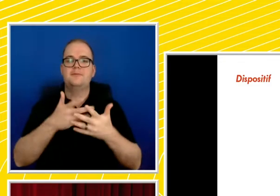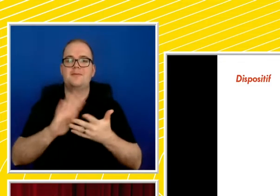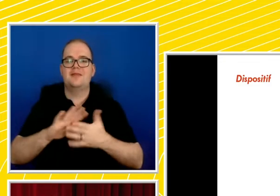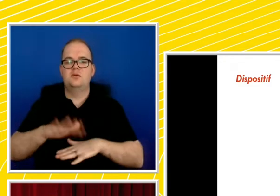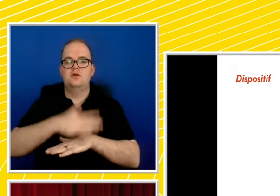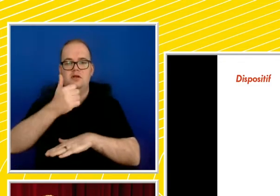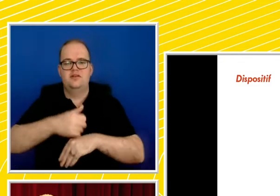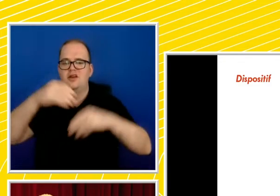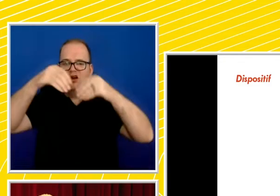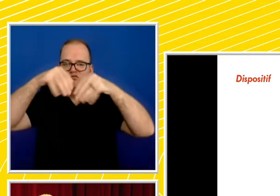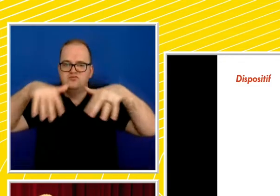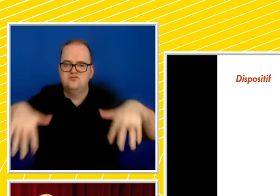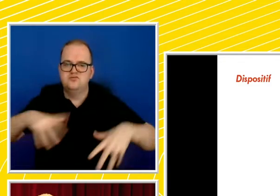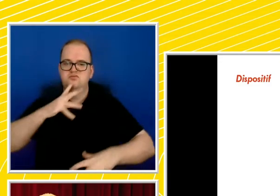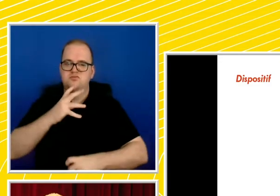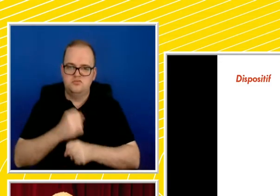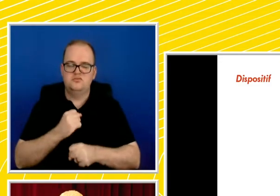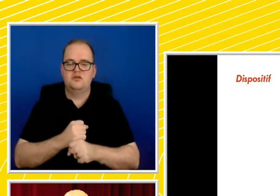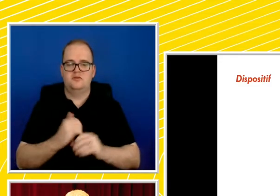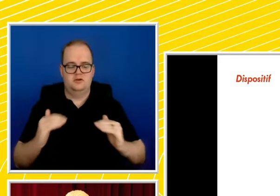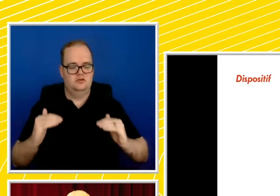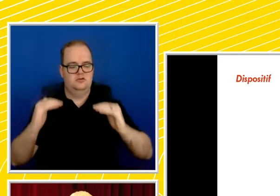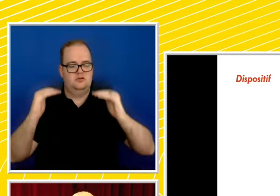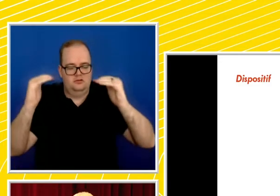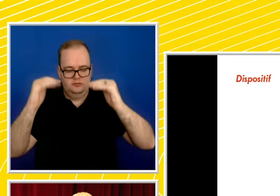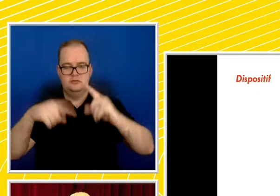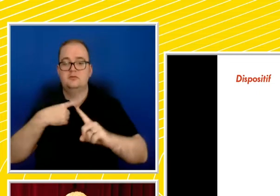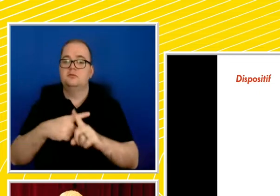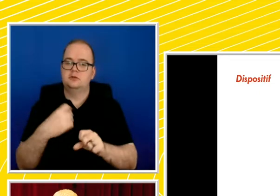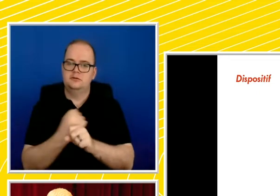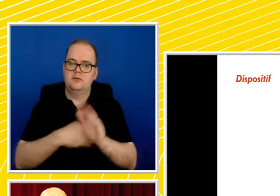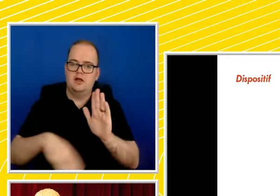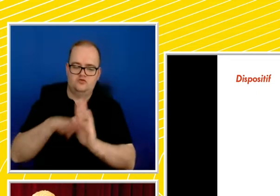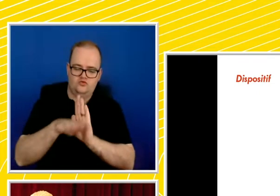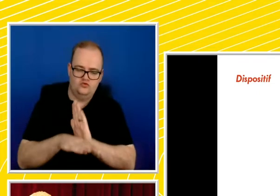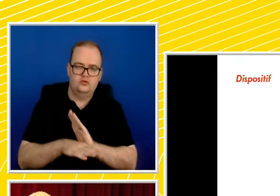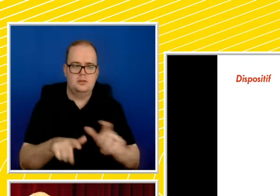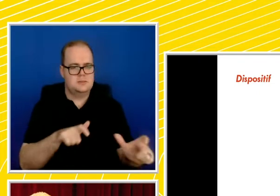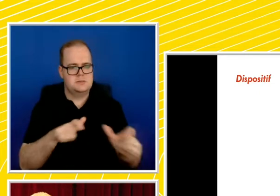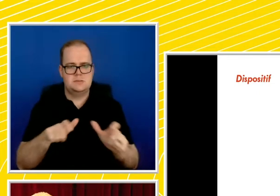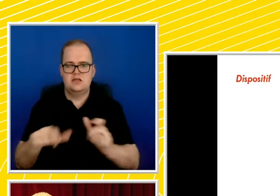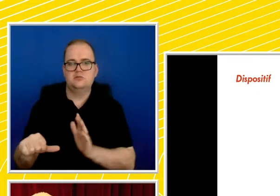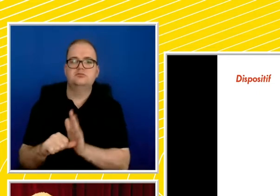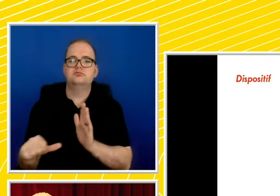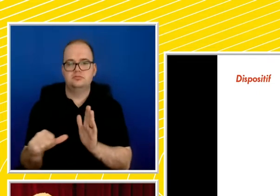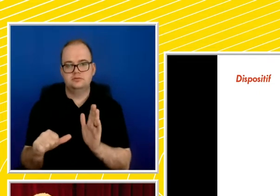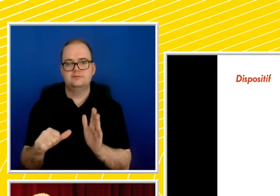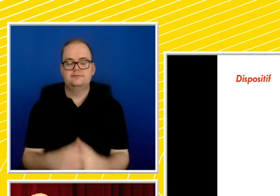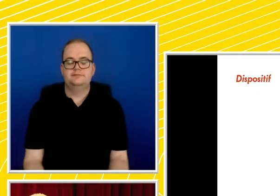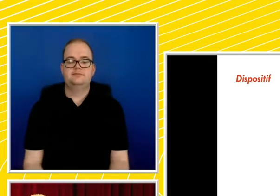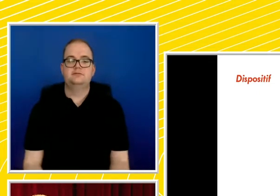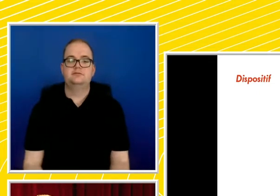bureaucracies and the construction and enforcement of rules, regulations, and forms of control and categorisation applied to the population.